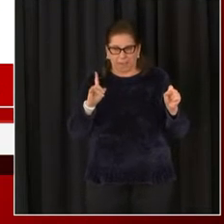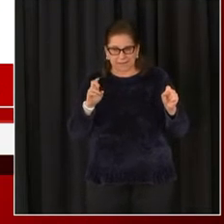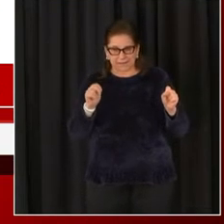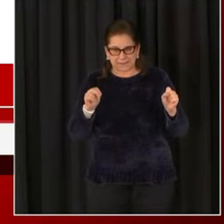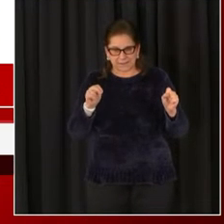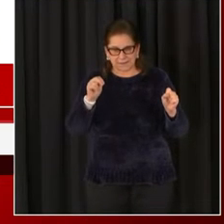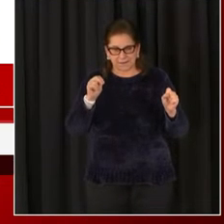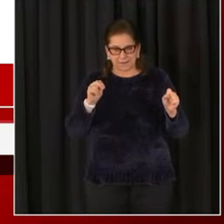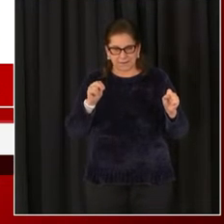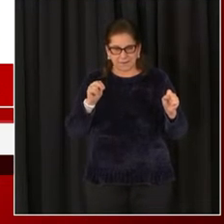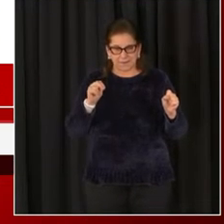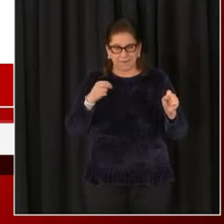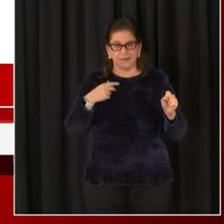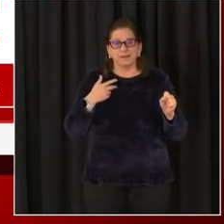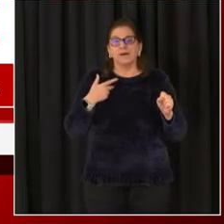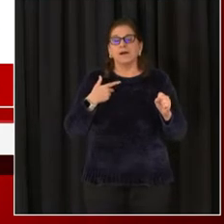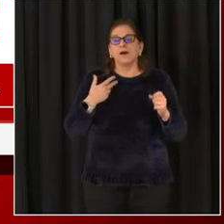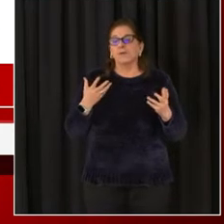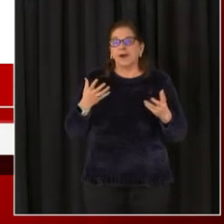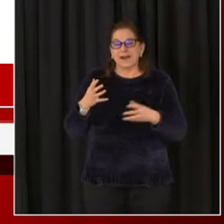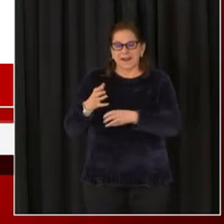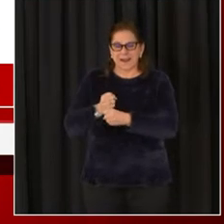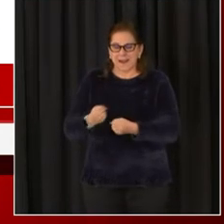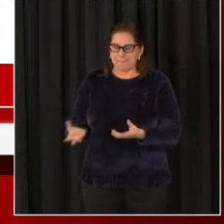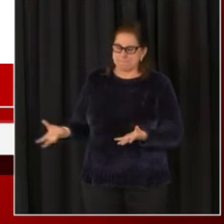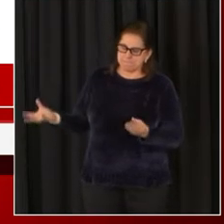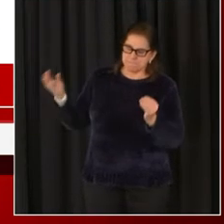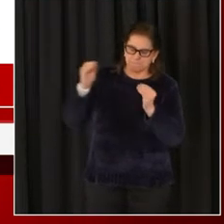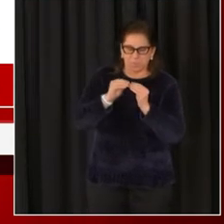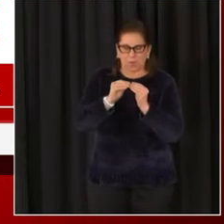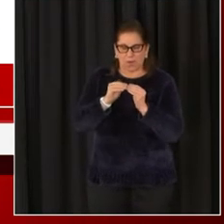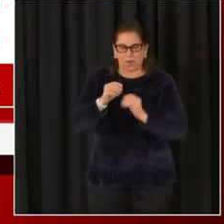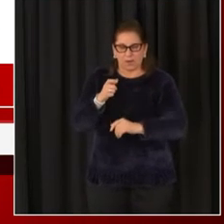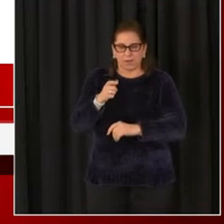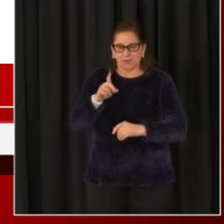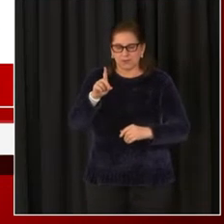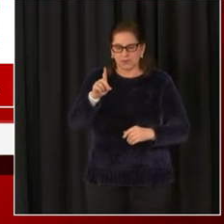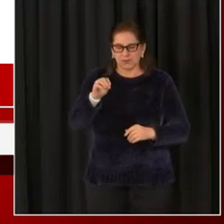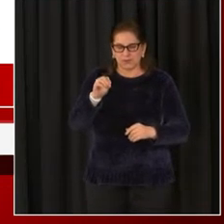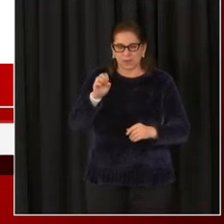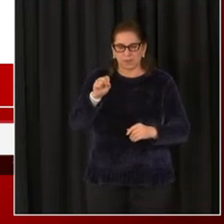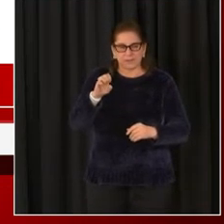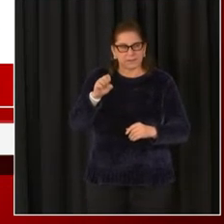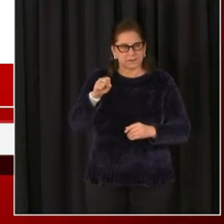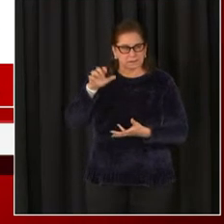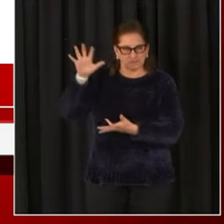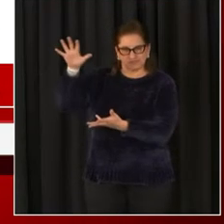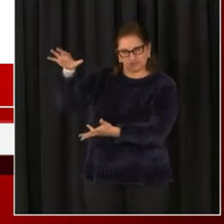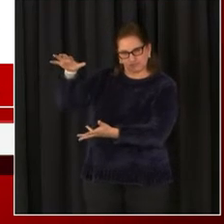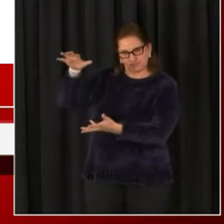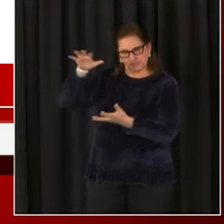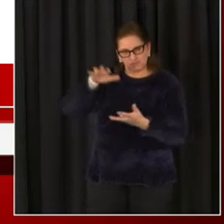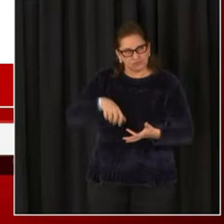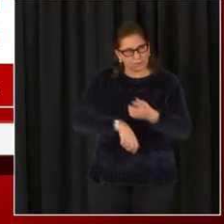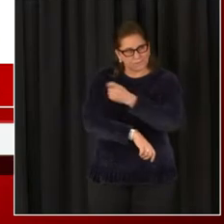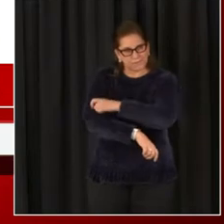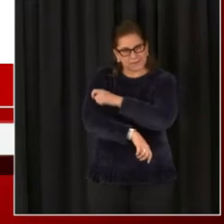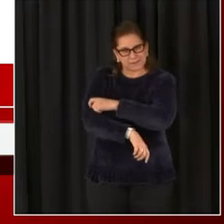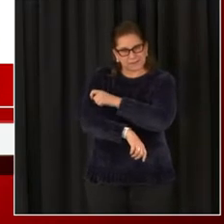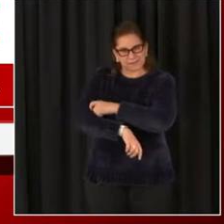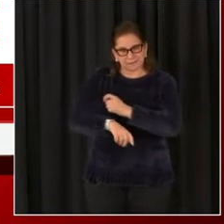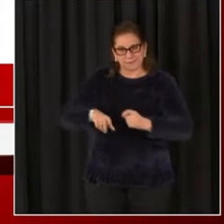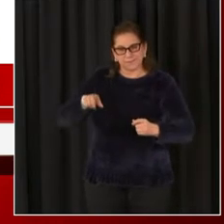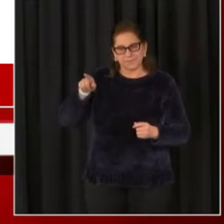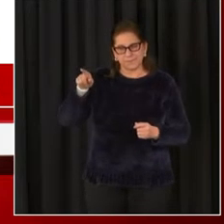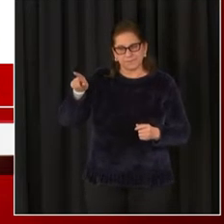we can get more doses of vaccine to the people of Washington. The president will be sharing more information about his